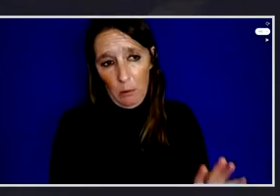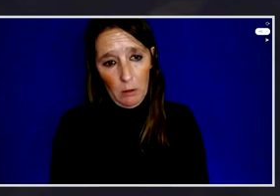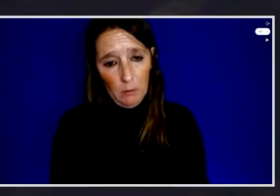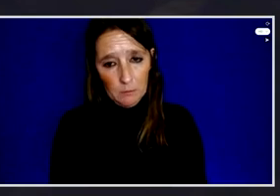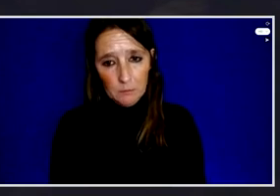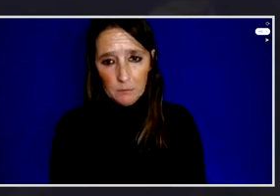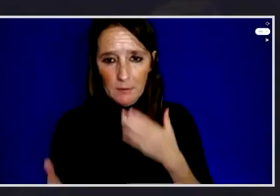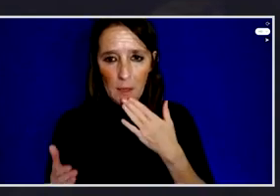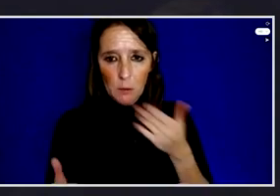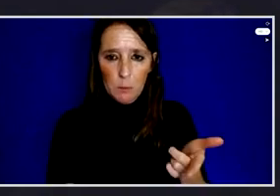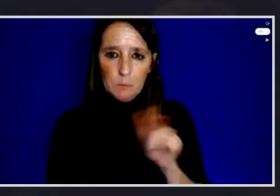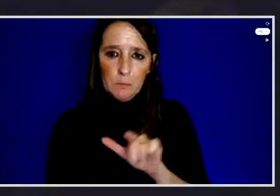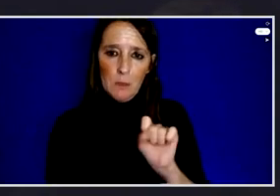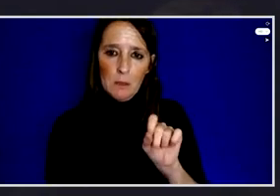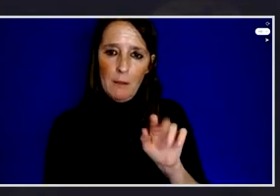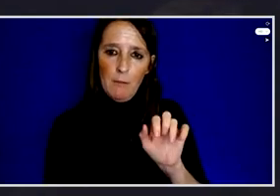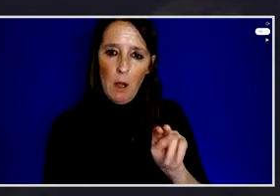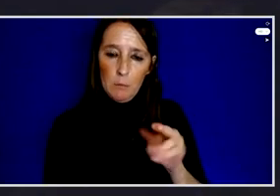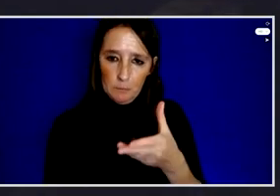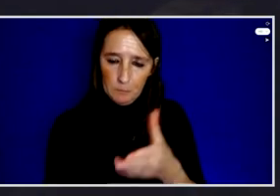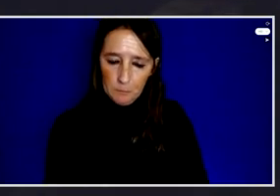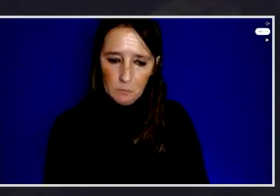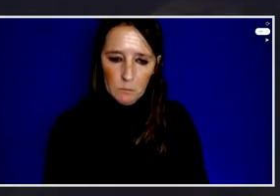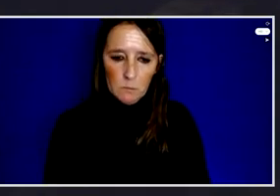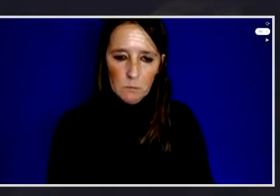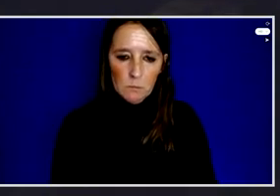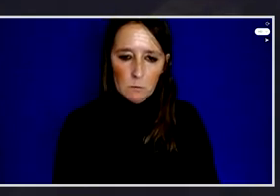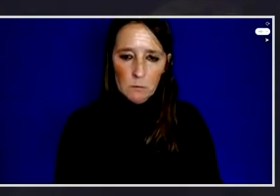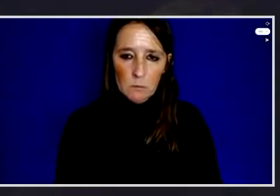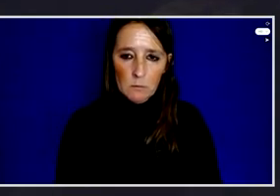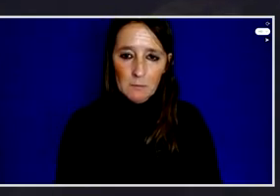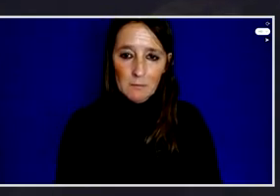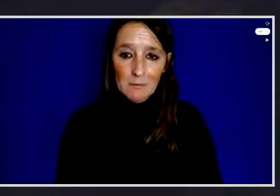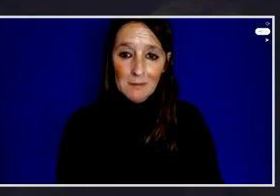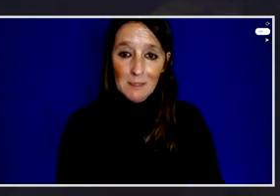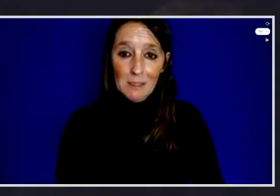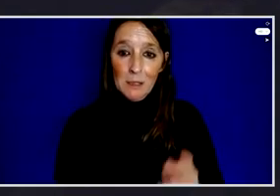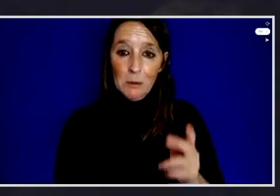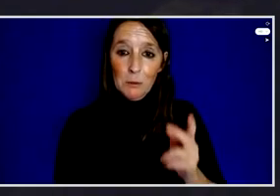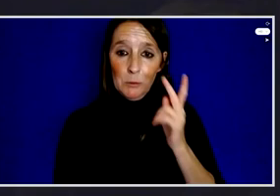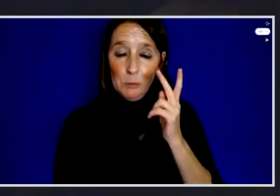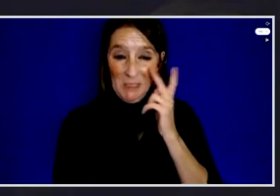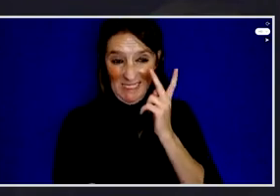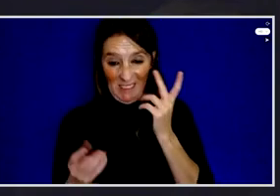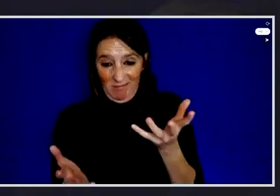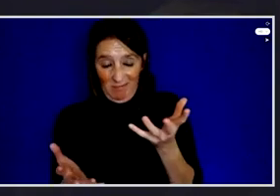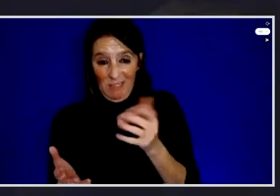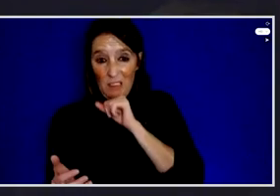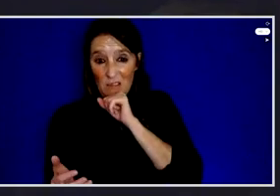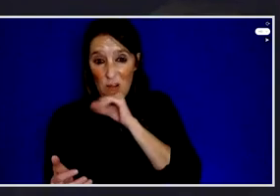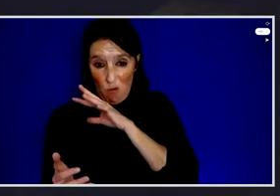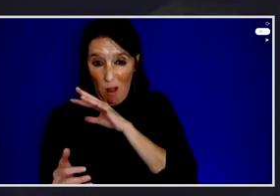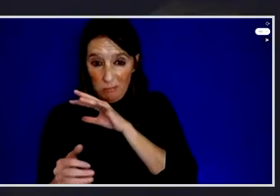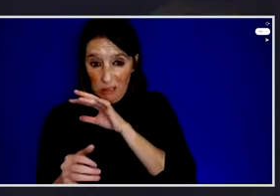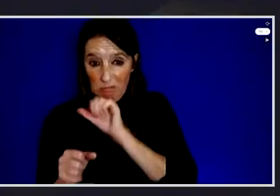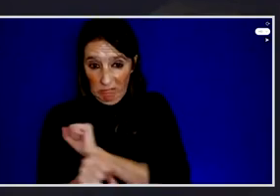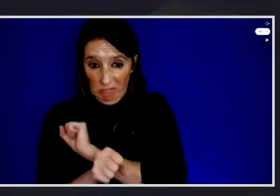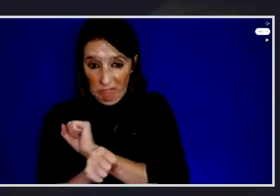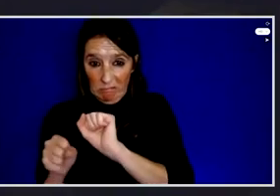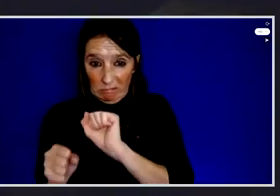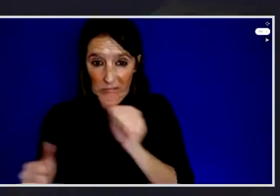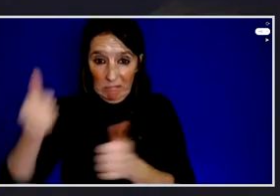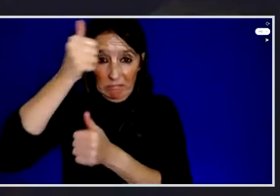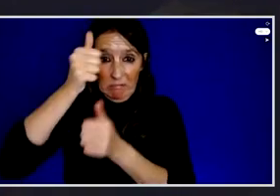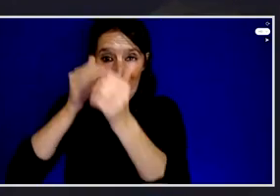well as we see everything goes in the direction that corrupted leaders tend to let us go with extreme